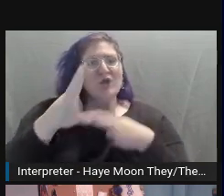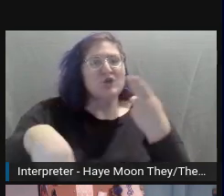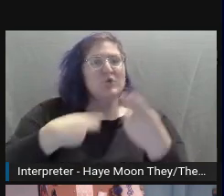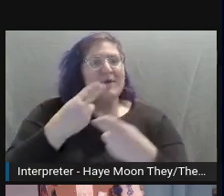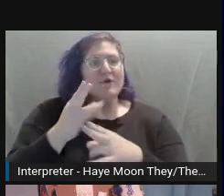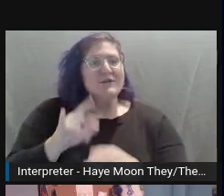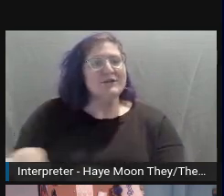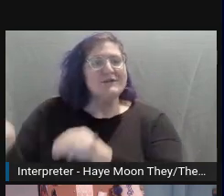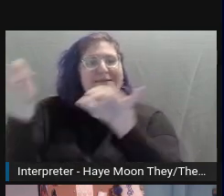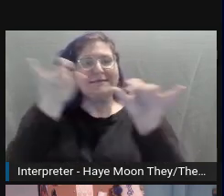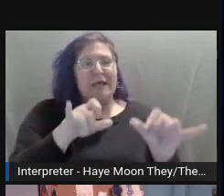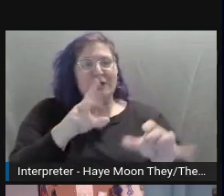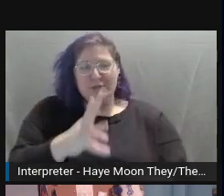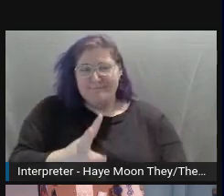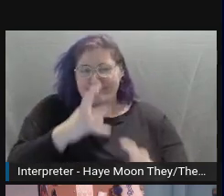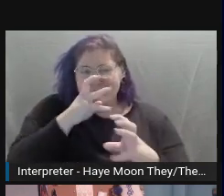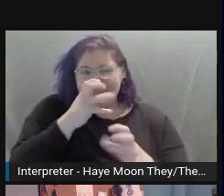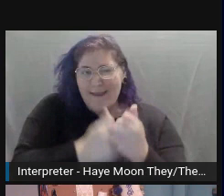practices.